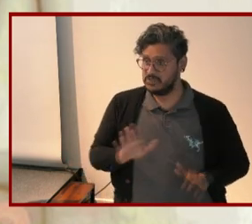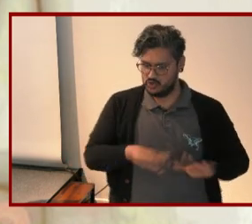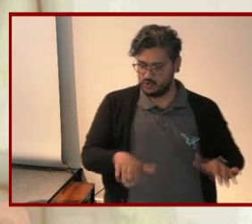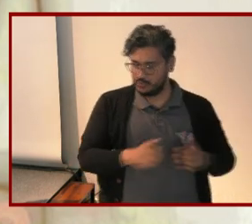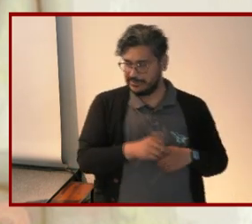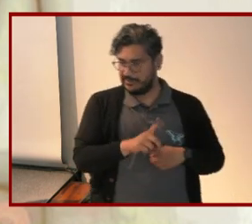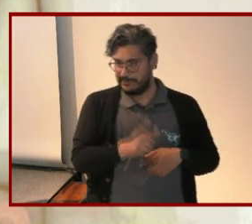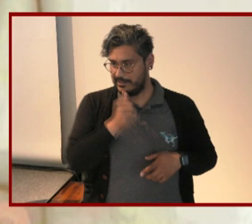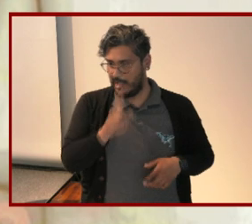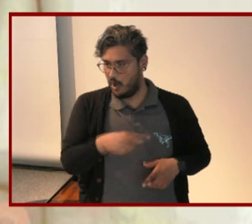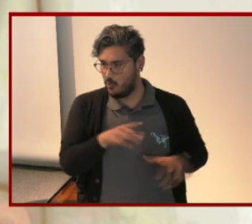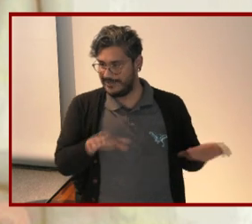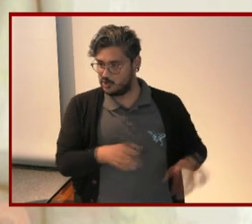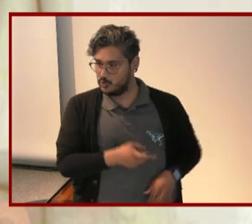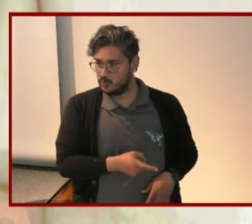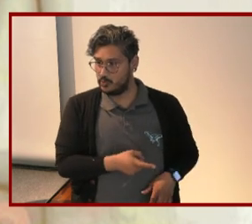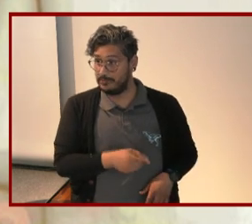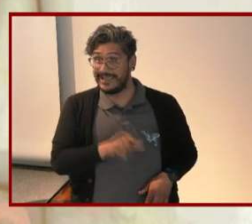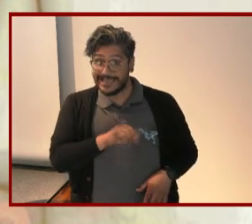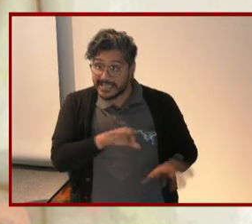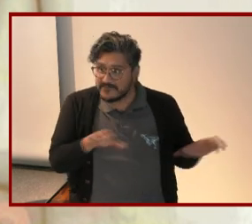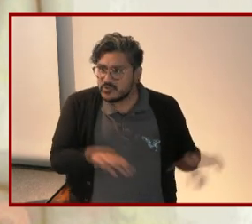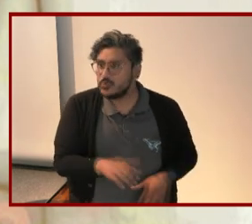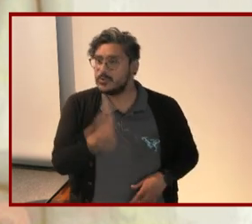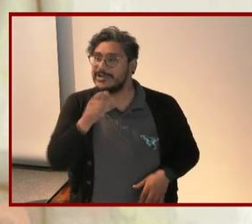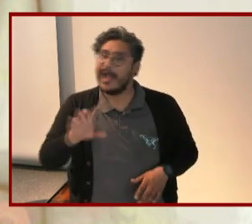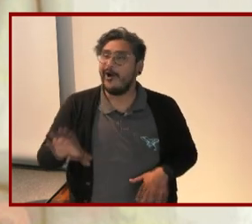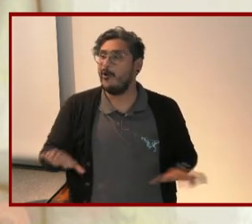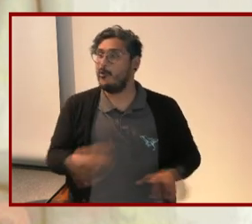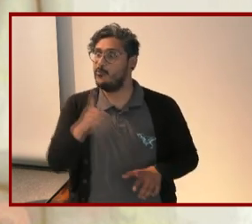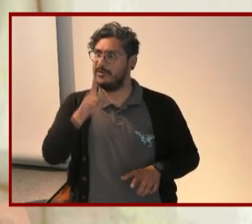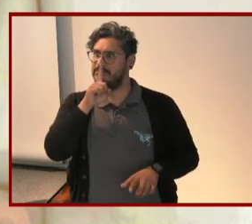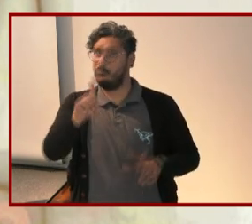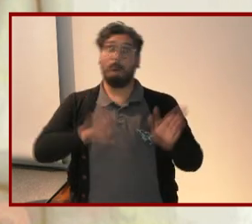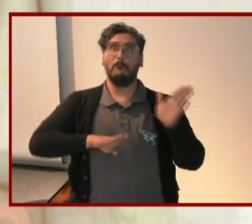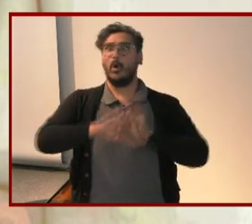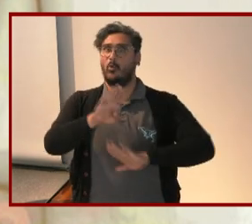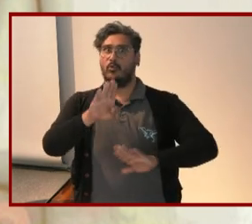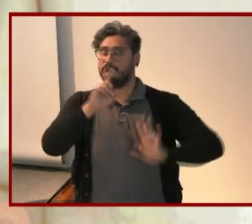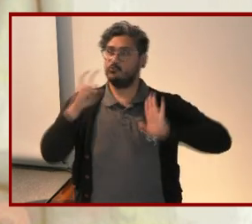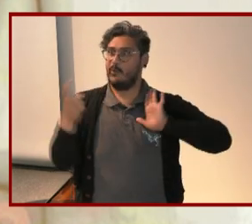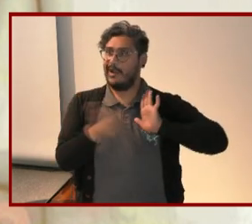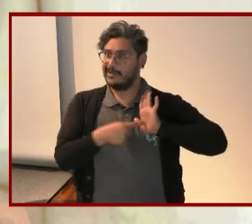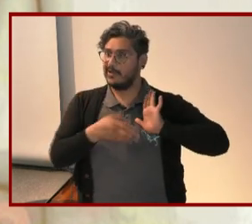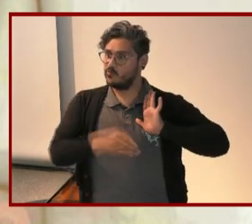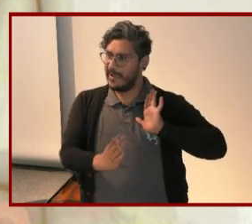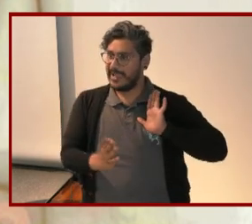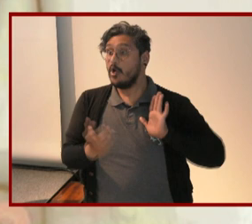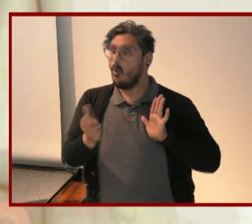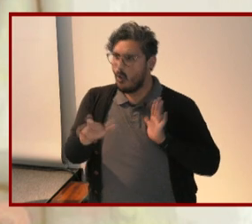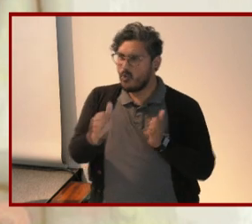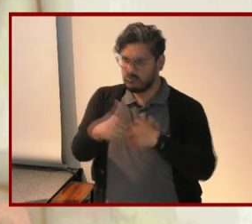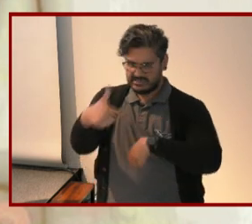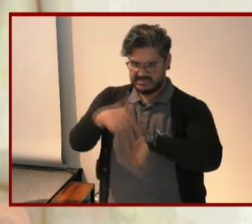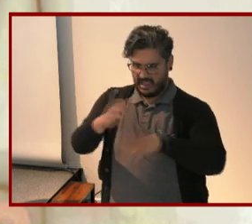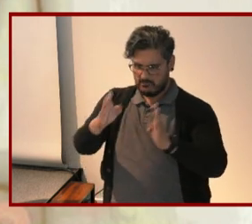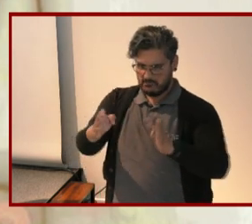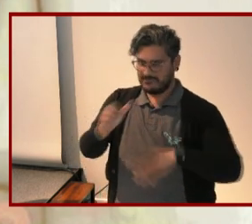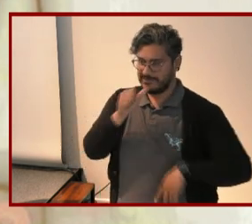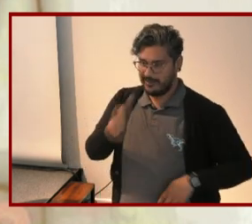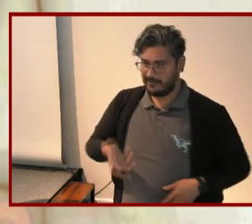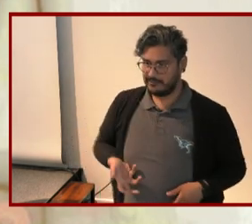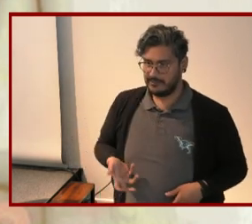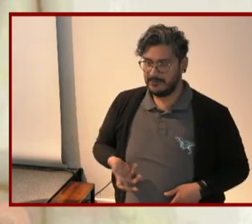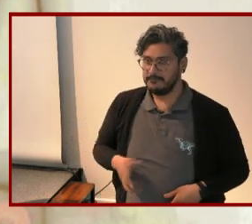and when they do they don't always do them in recognizable ways and on the expected timeline so